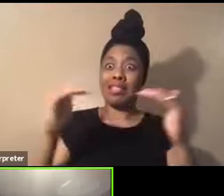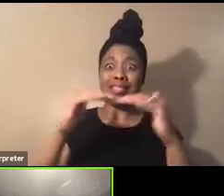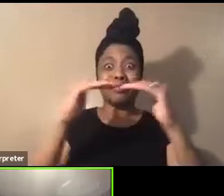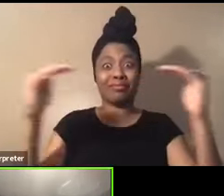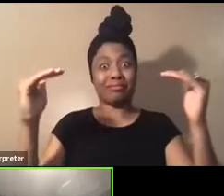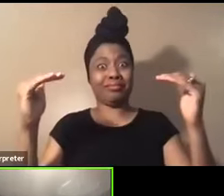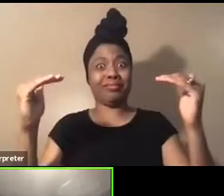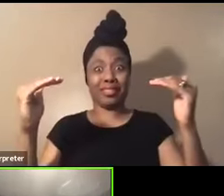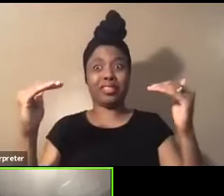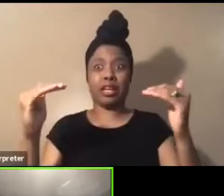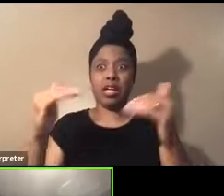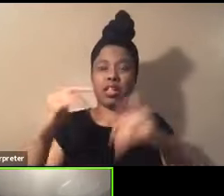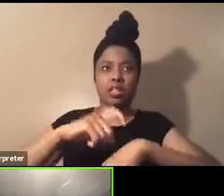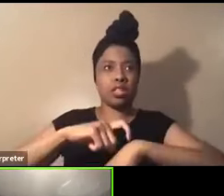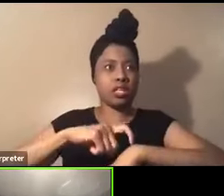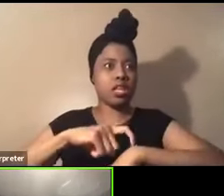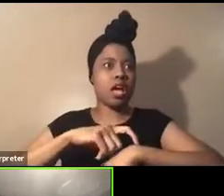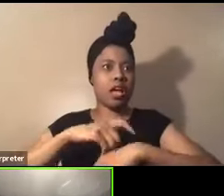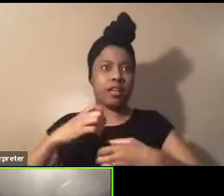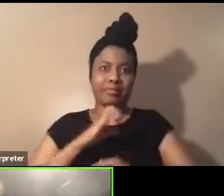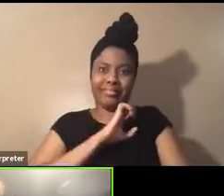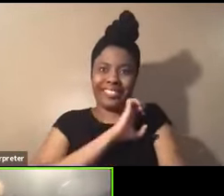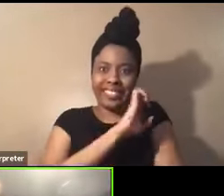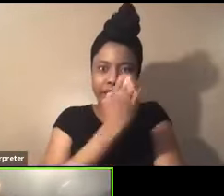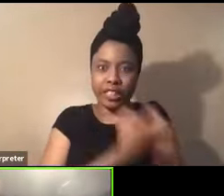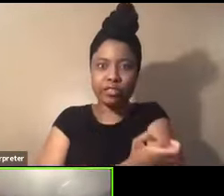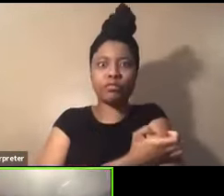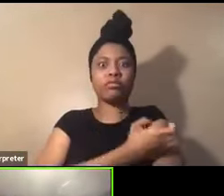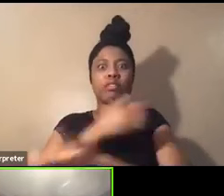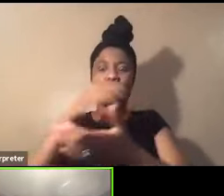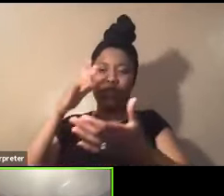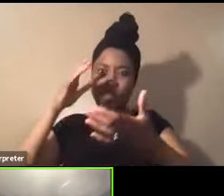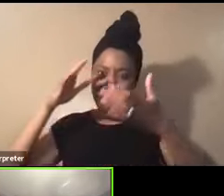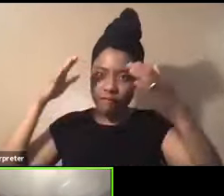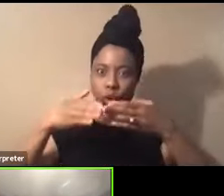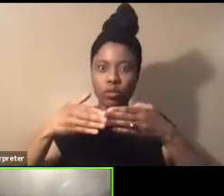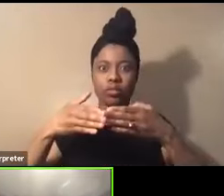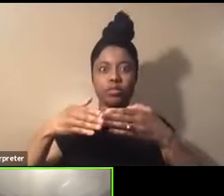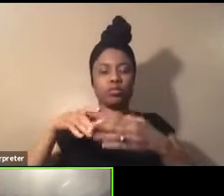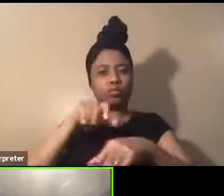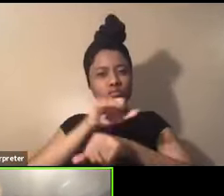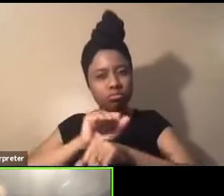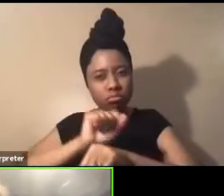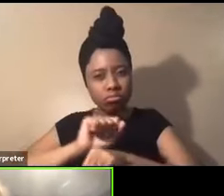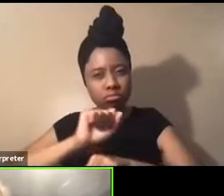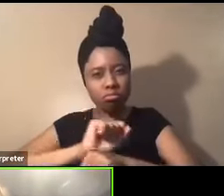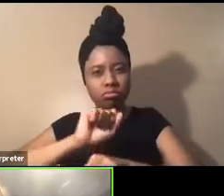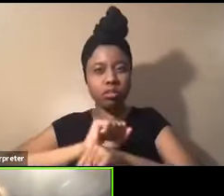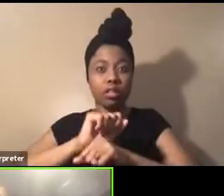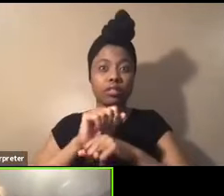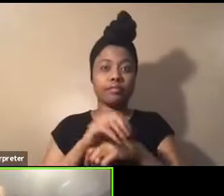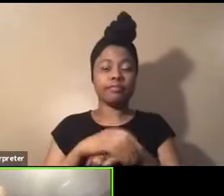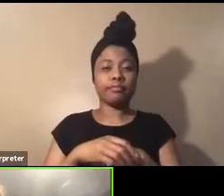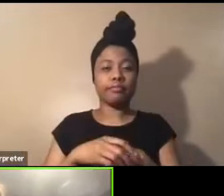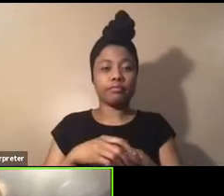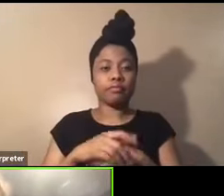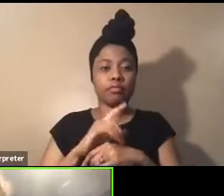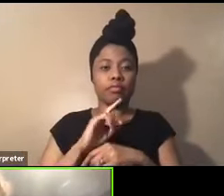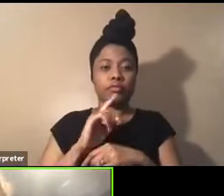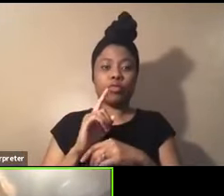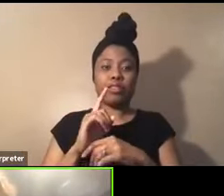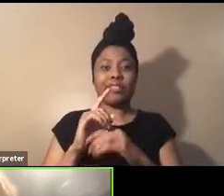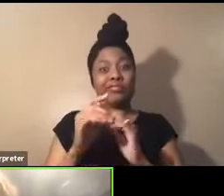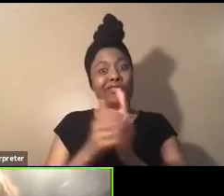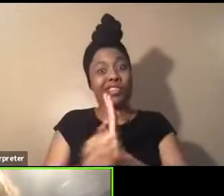you, you know, that time, that energy, that focus that you have to put in to become and raise your